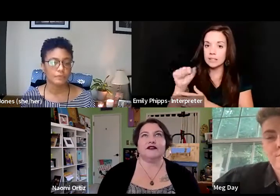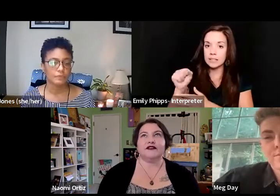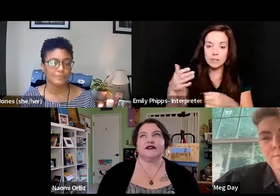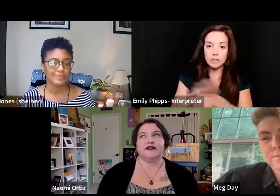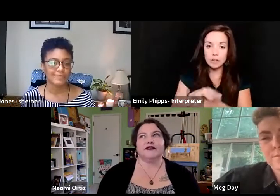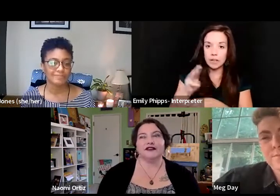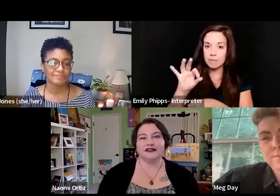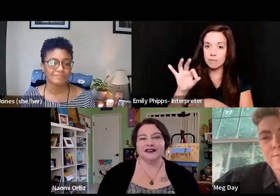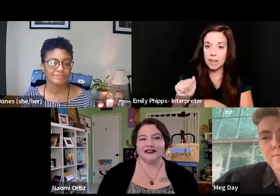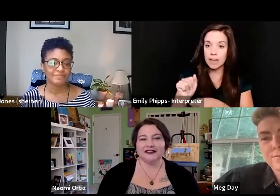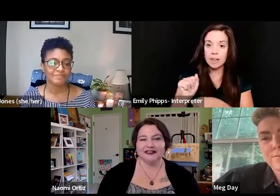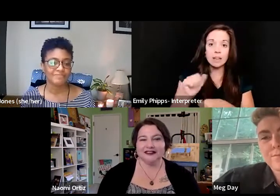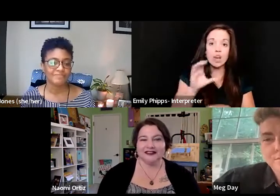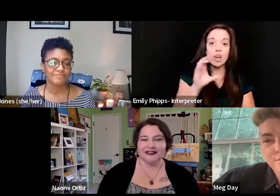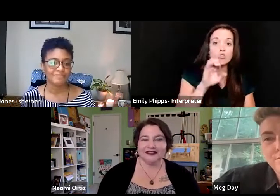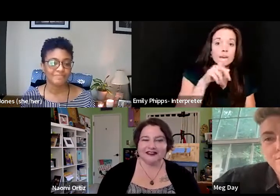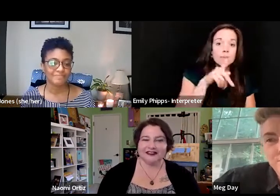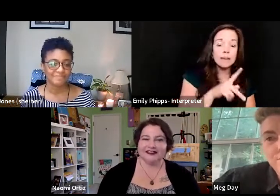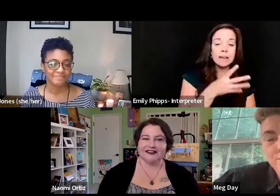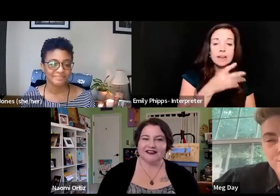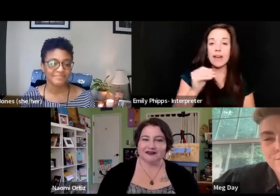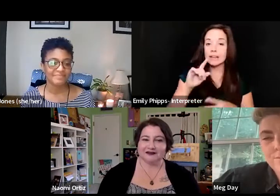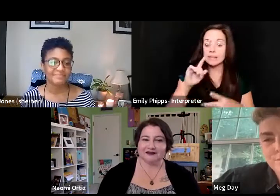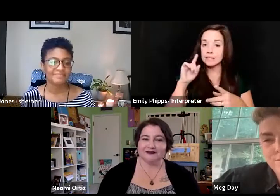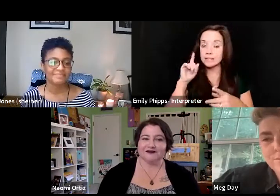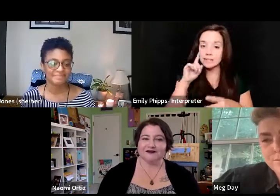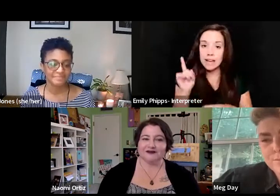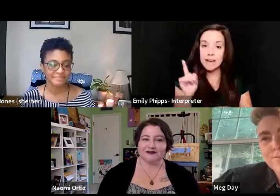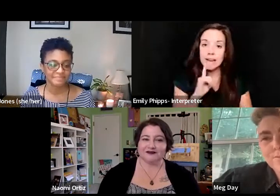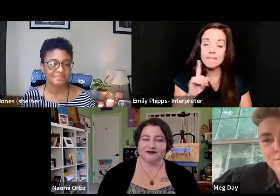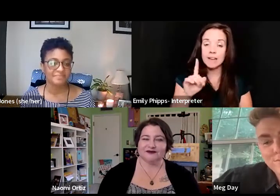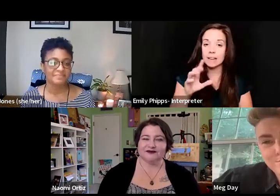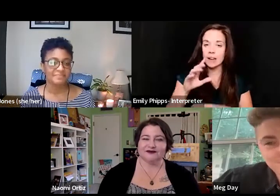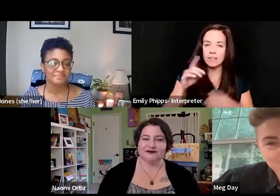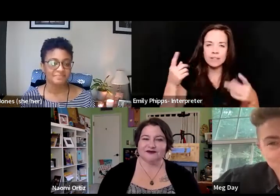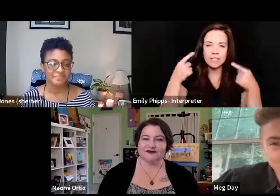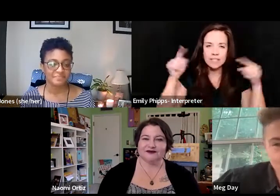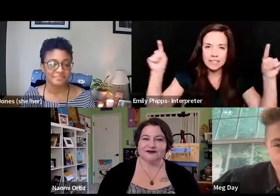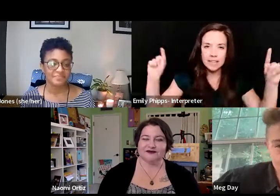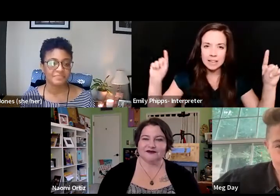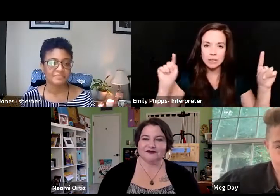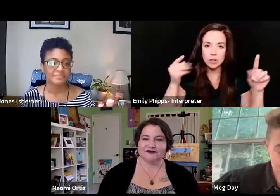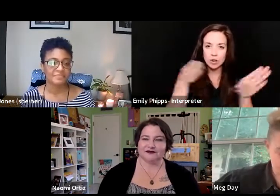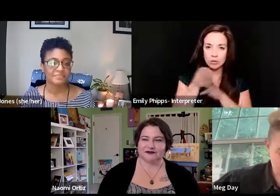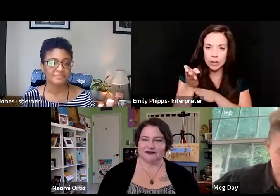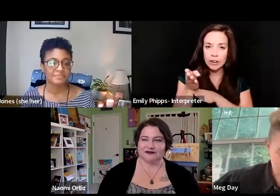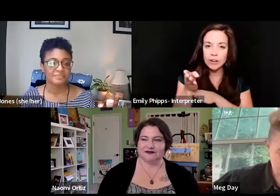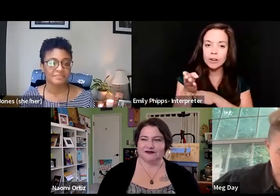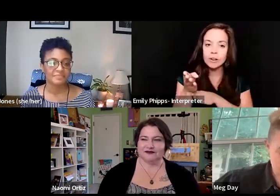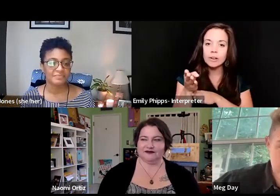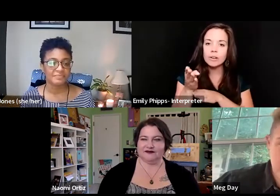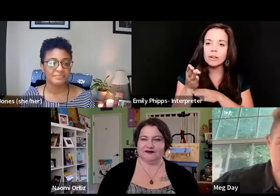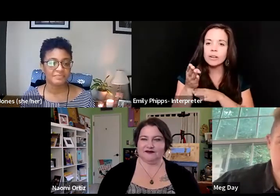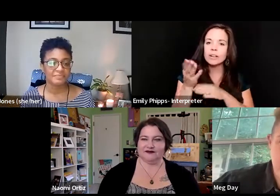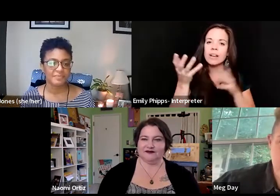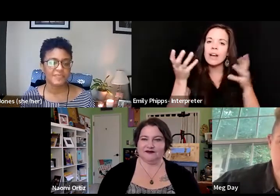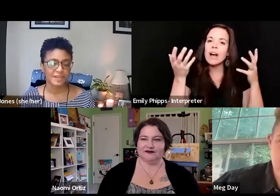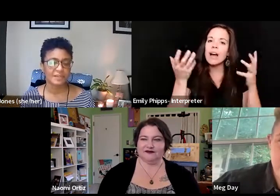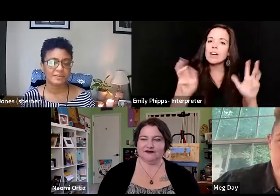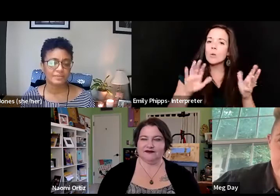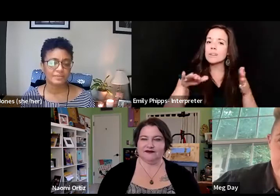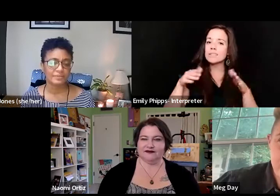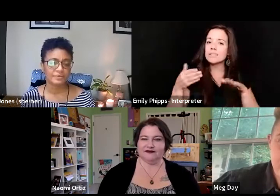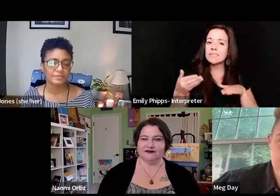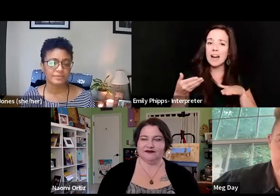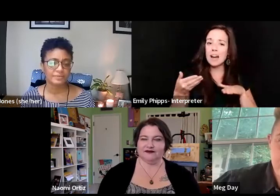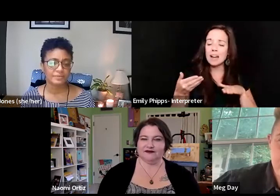and deafening of what being, having a successful career is, on and on and on. But also at this point, I'm like, I just don't want us to die because y'all are hell